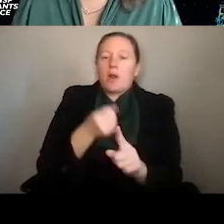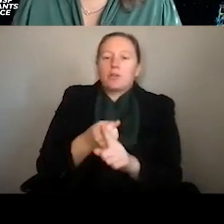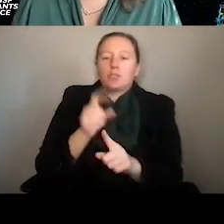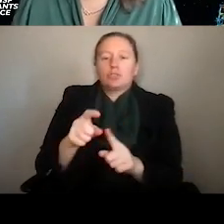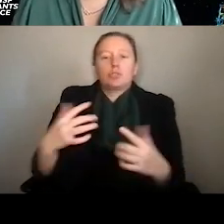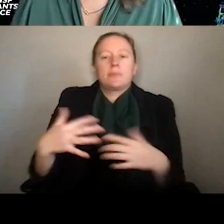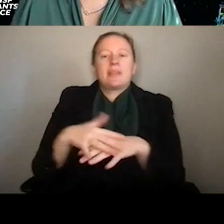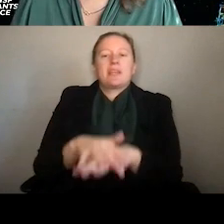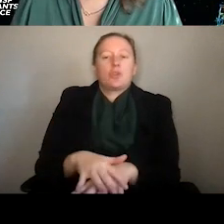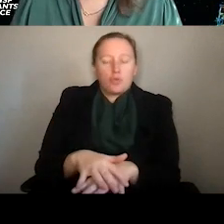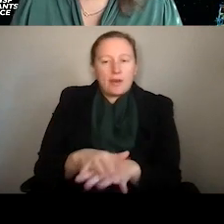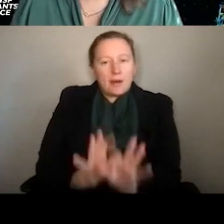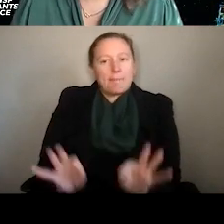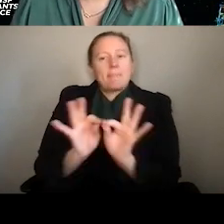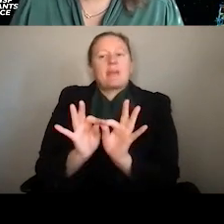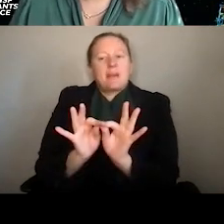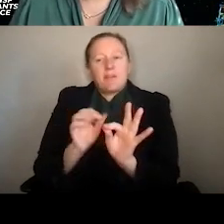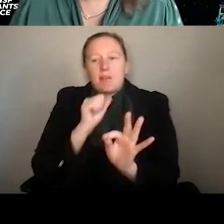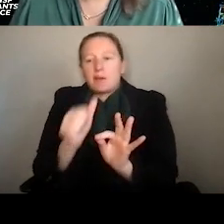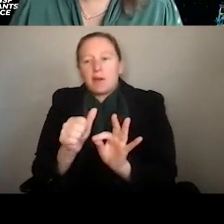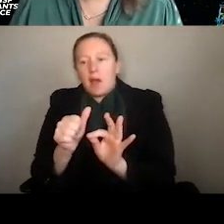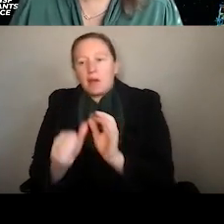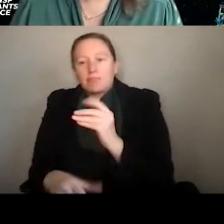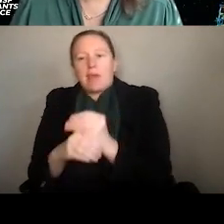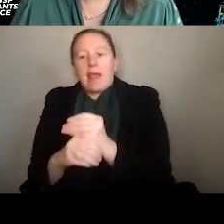and meaningful and not tacked on at the end.